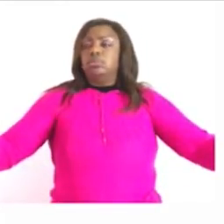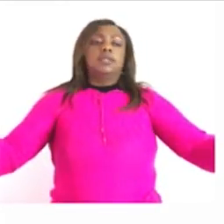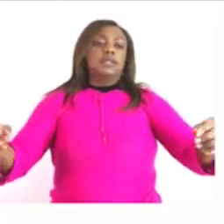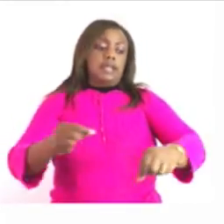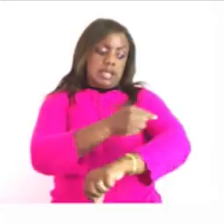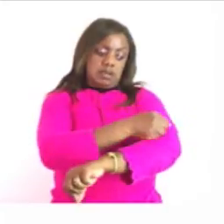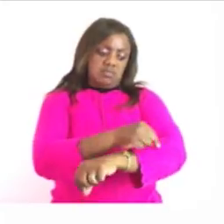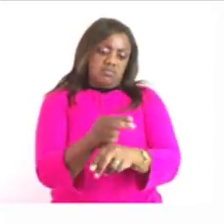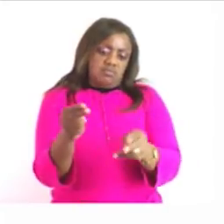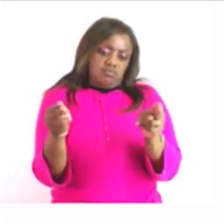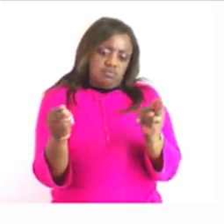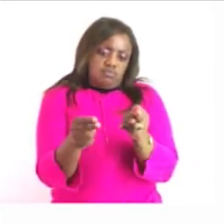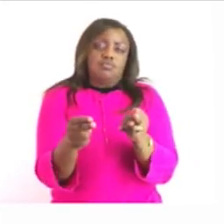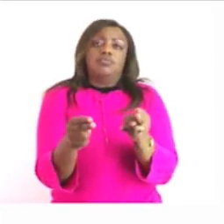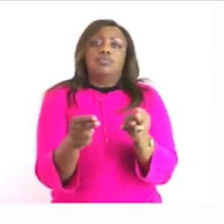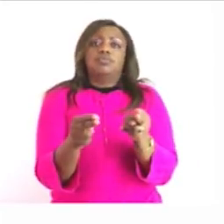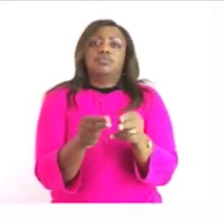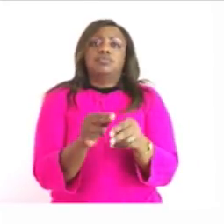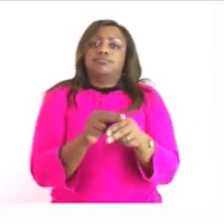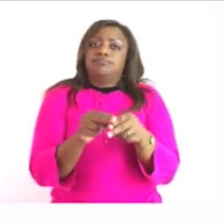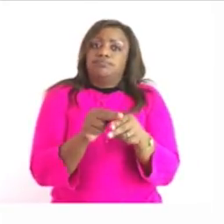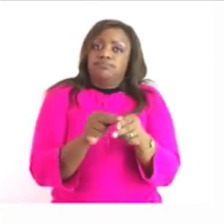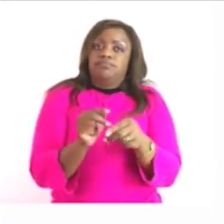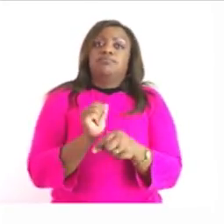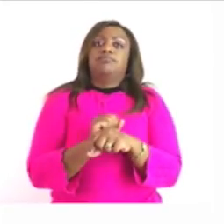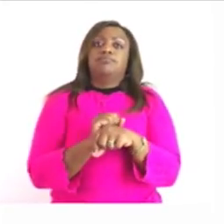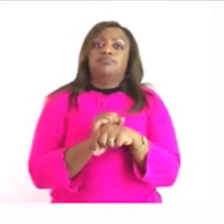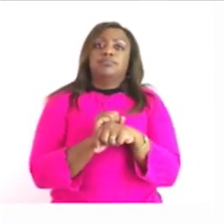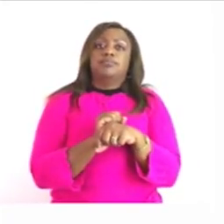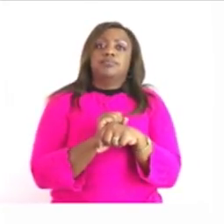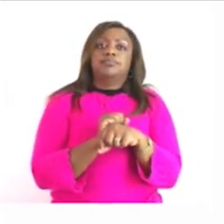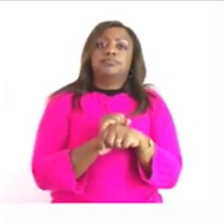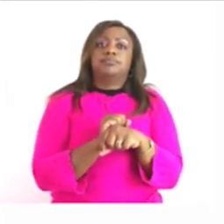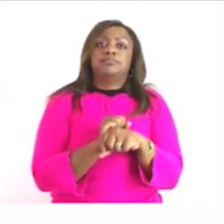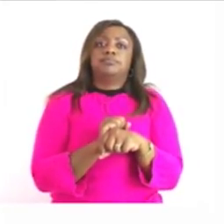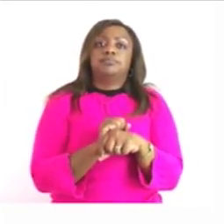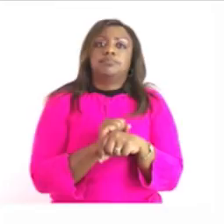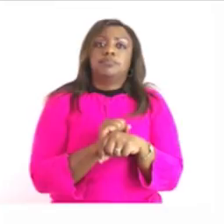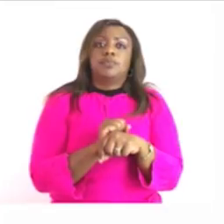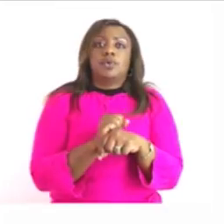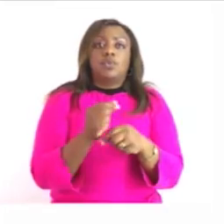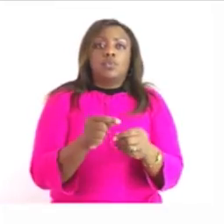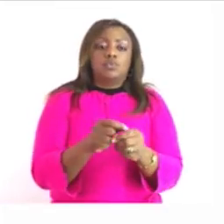the instrument used you can use a ruler a meter stick